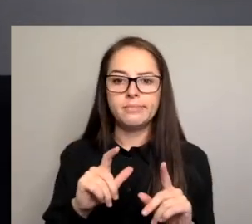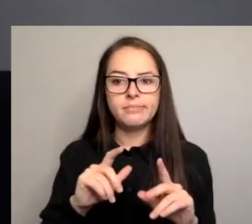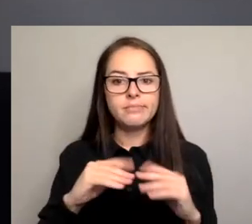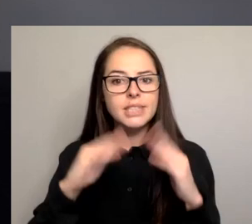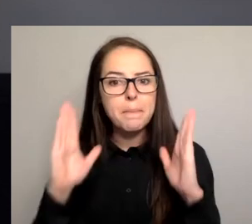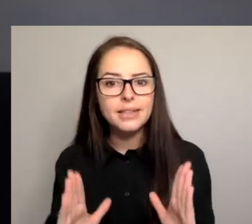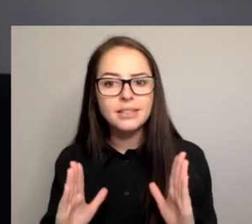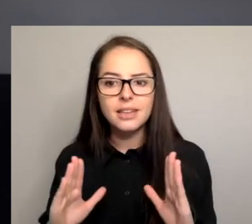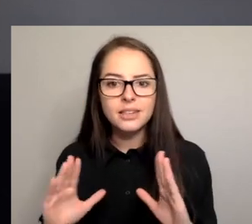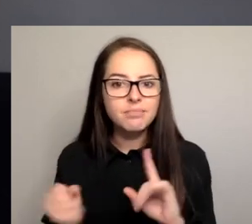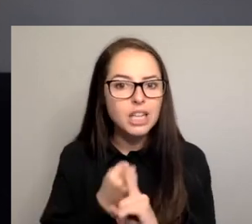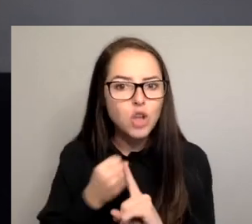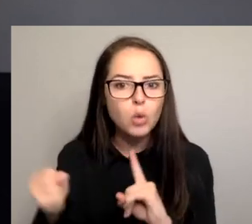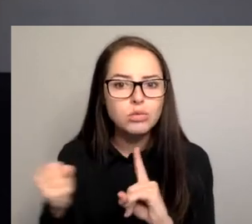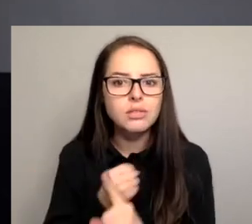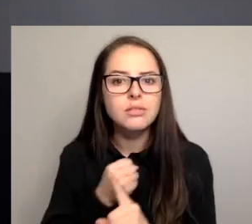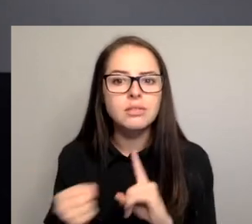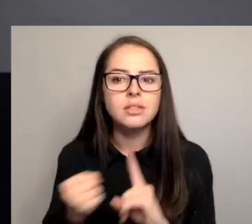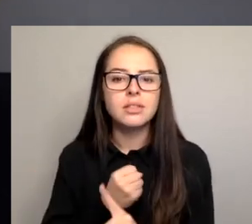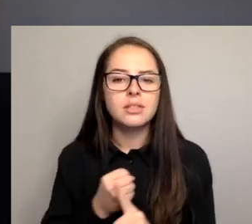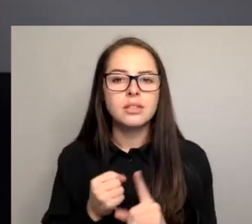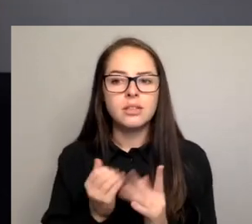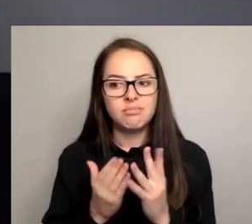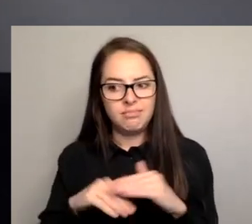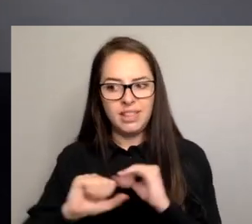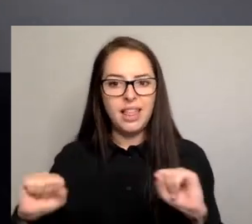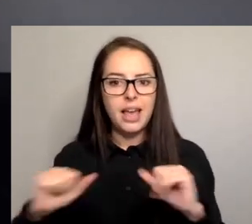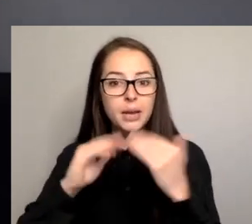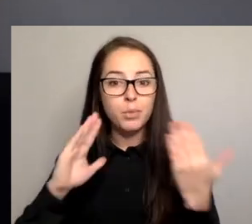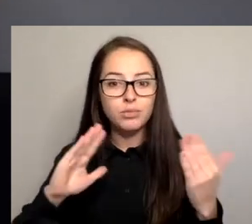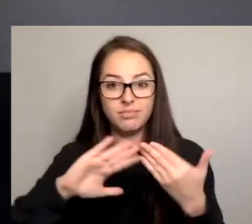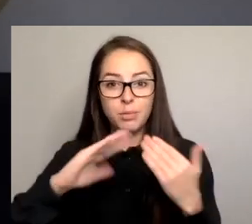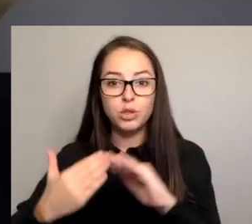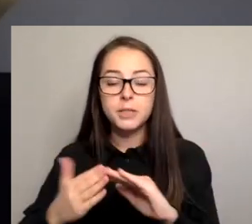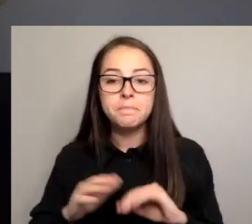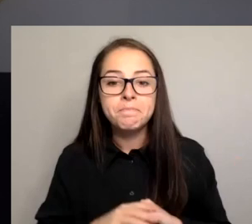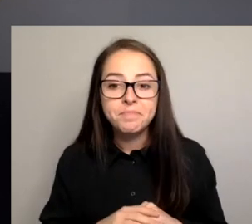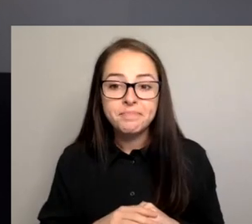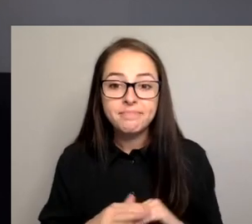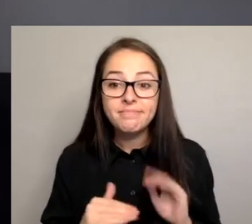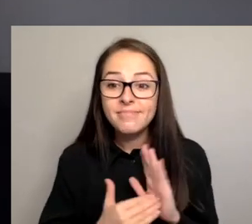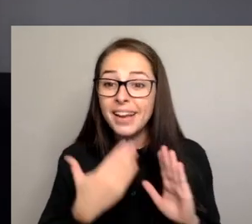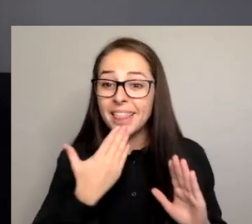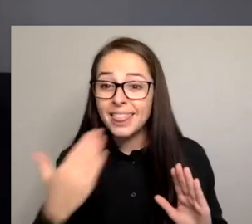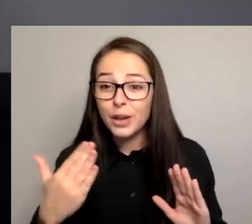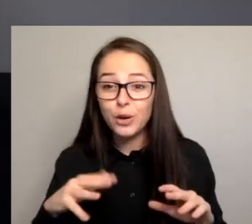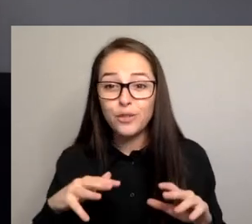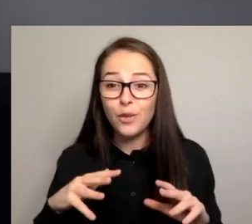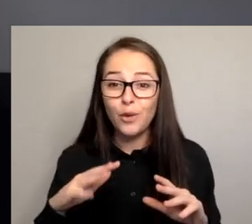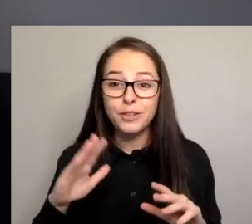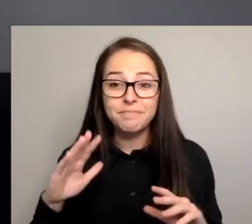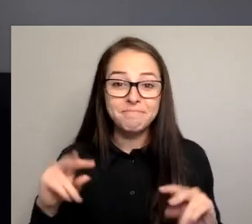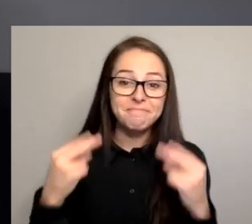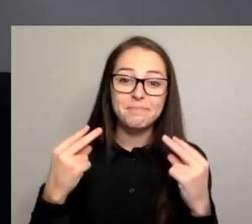you again for hanging on with us through the technical problems. And I look forward to hearing the contributions from the other speakers